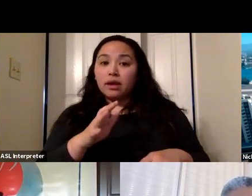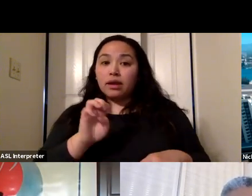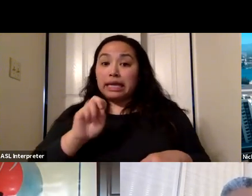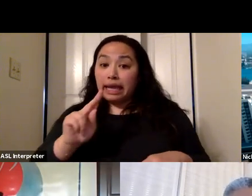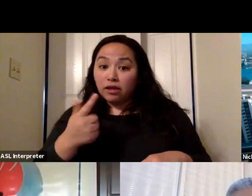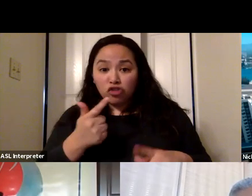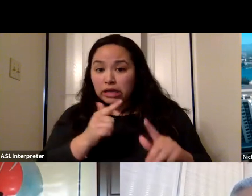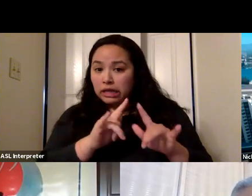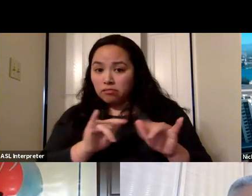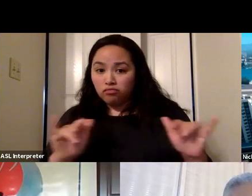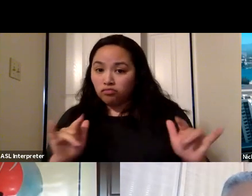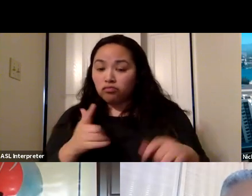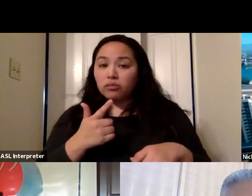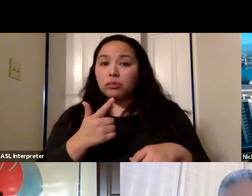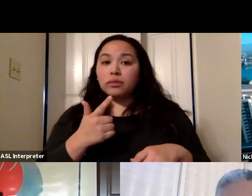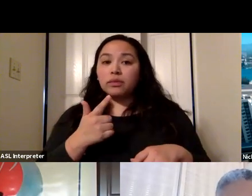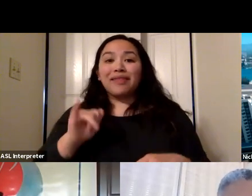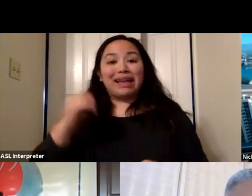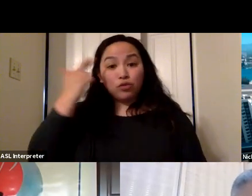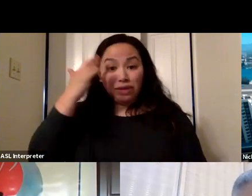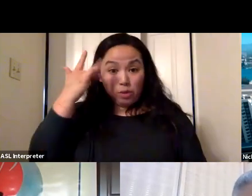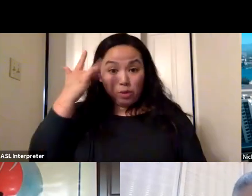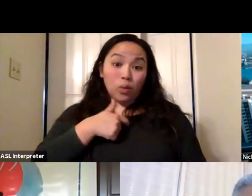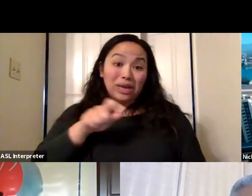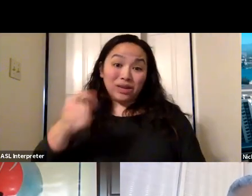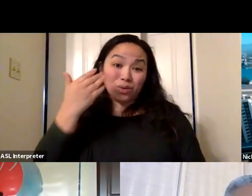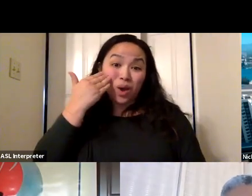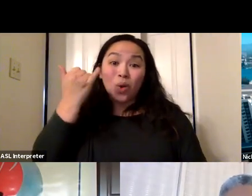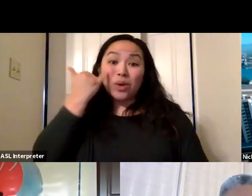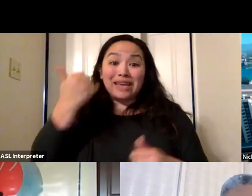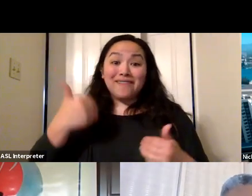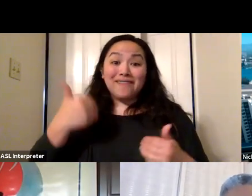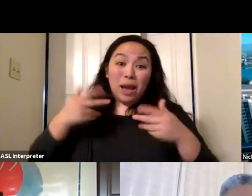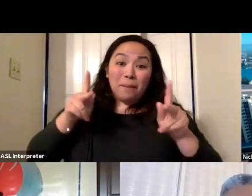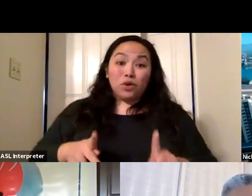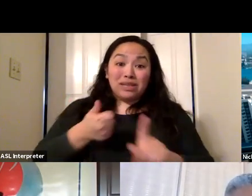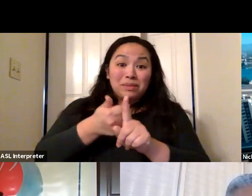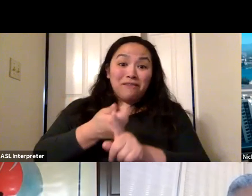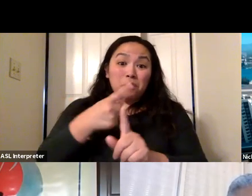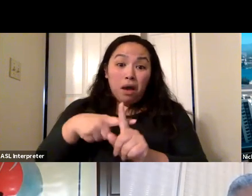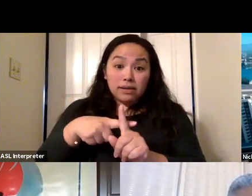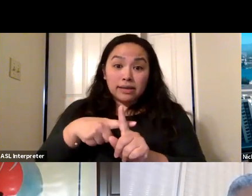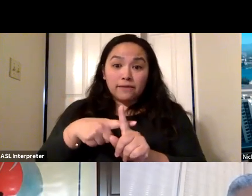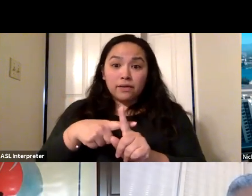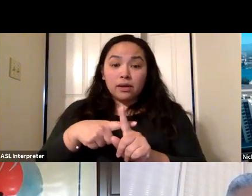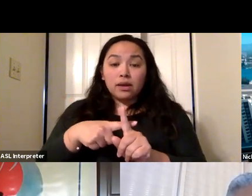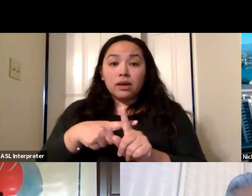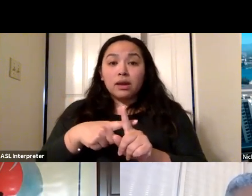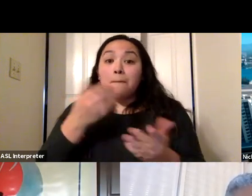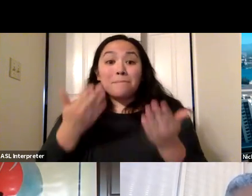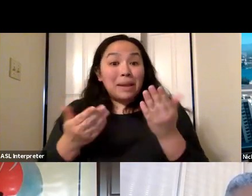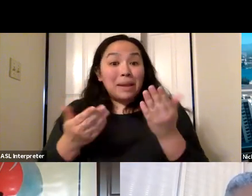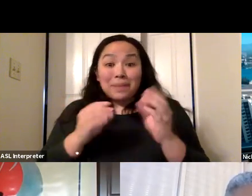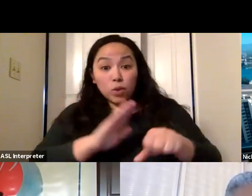So those are all reasons why we just need to know if a young person is positive and they may not have symptoms at all. But yet the things I just mentioned are still